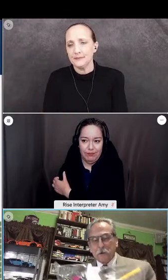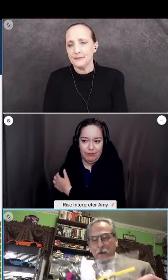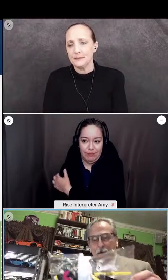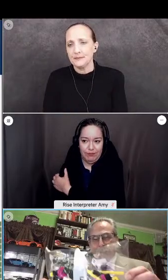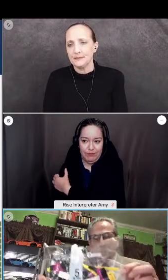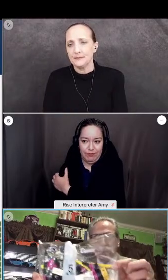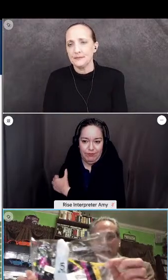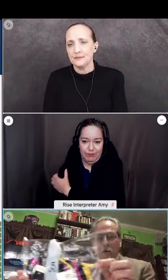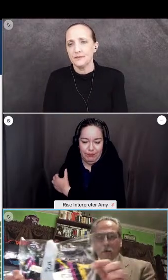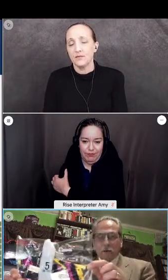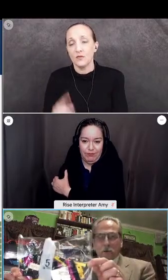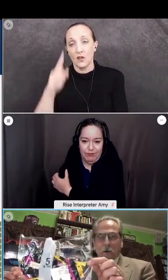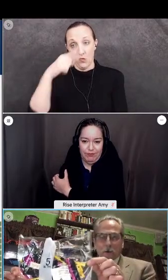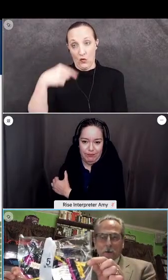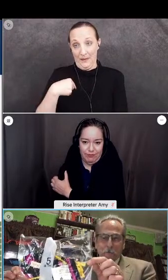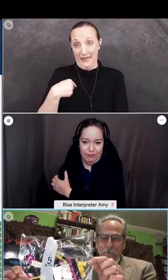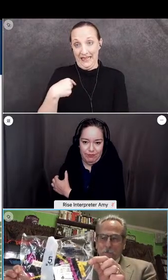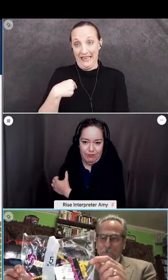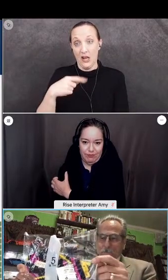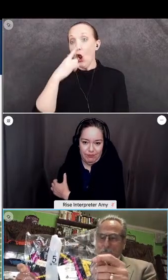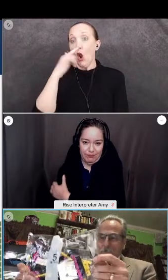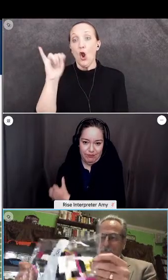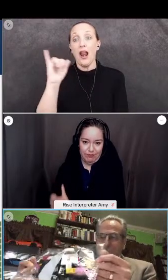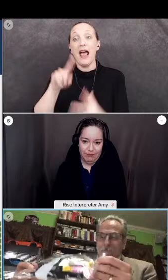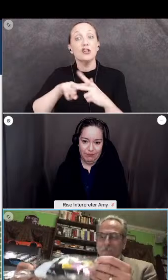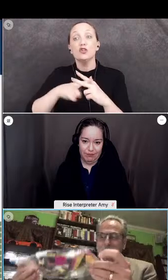To me, this is how it started.